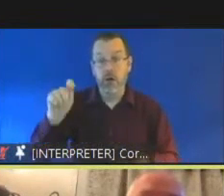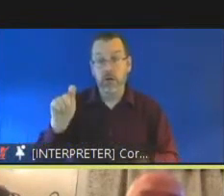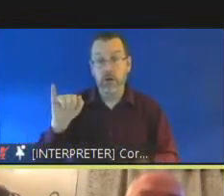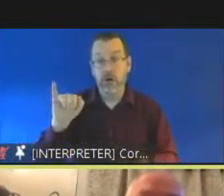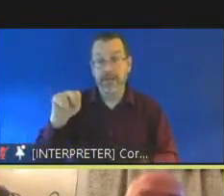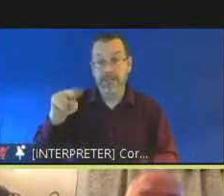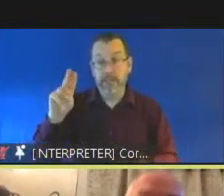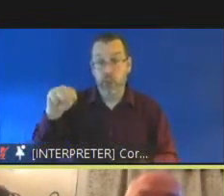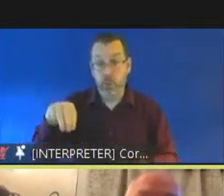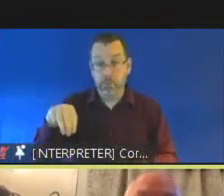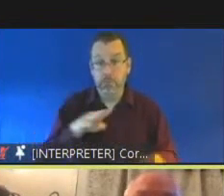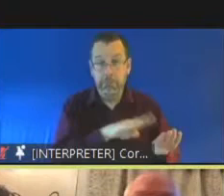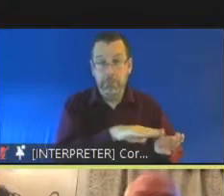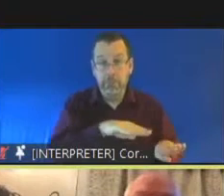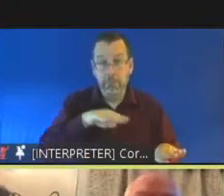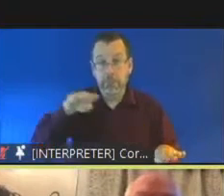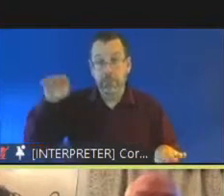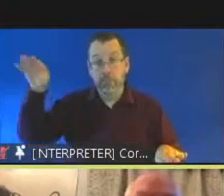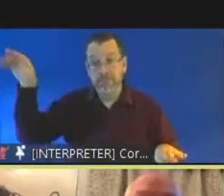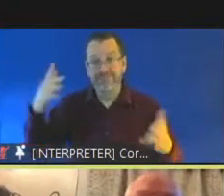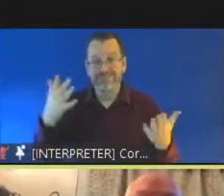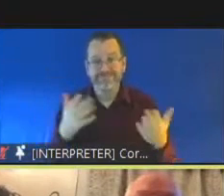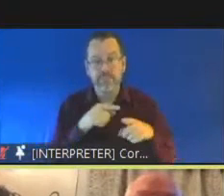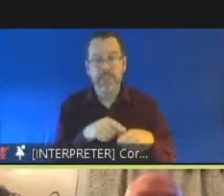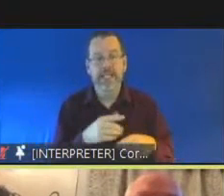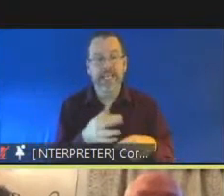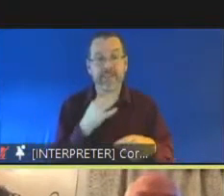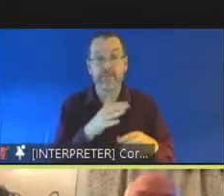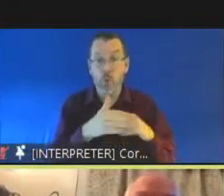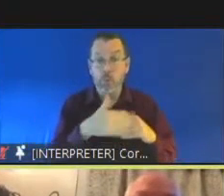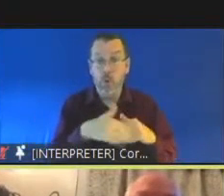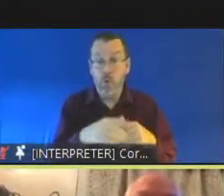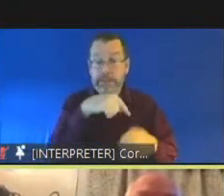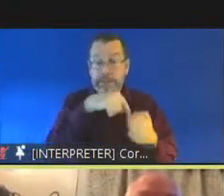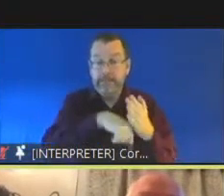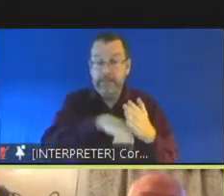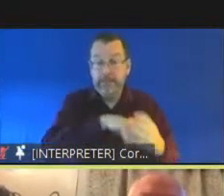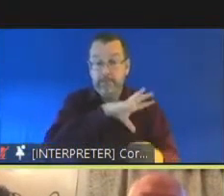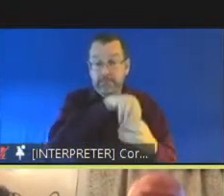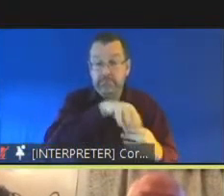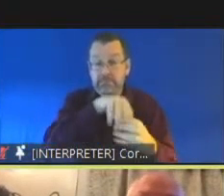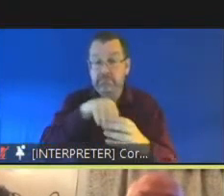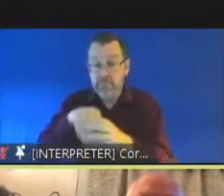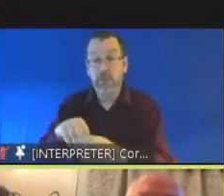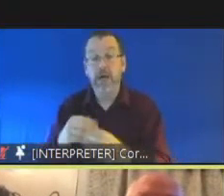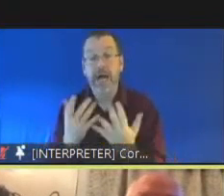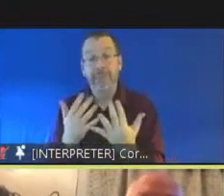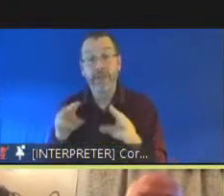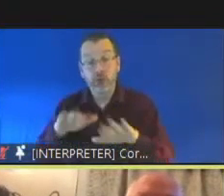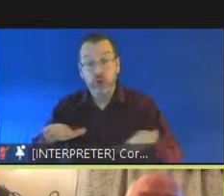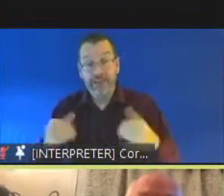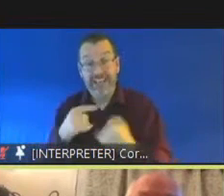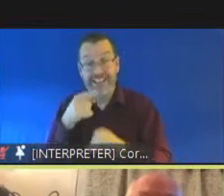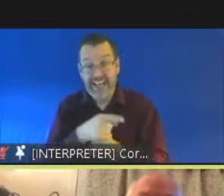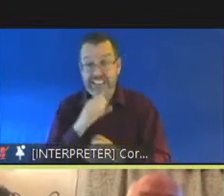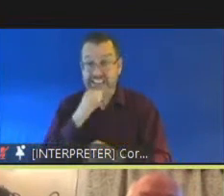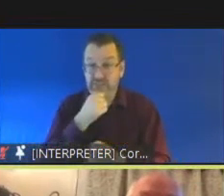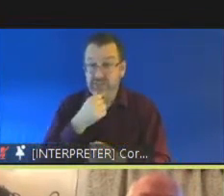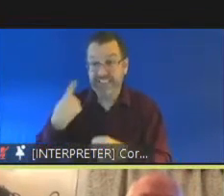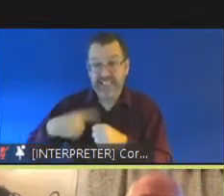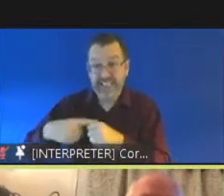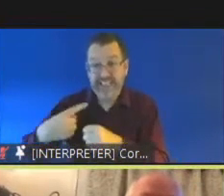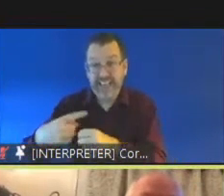child young person gets involved in the criminal justice system and the numbers go down but the human cost and the difficulty resolving that